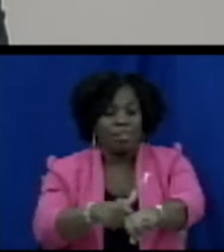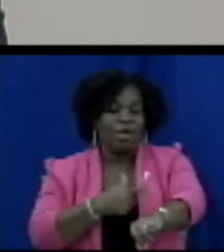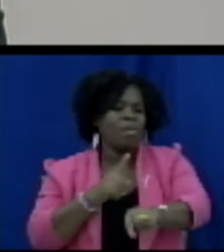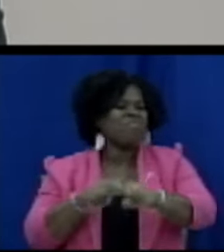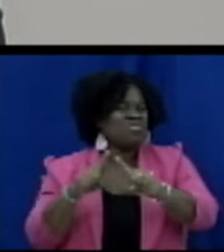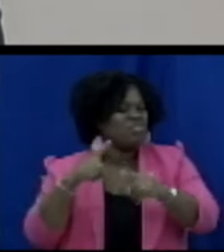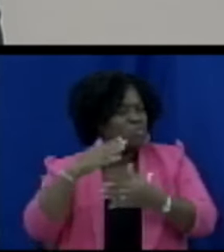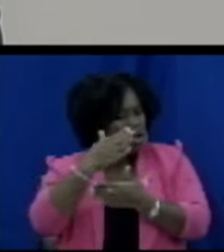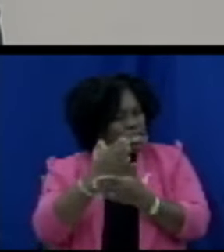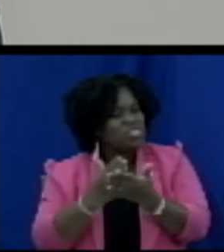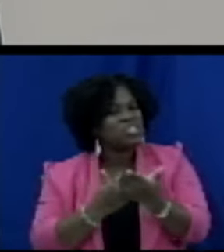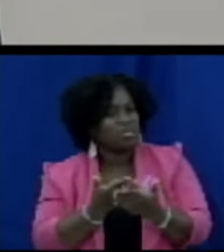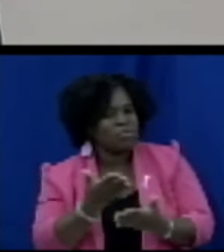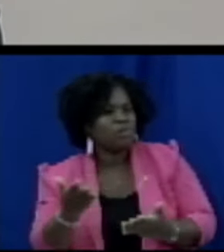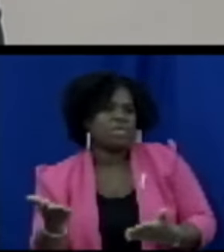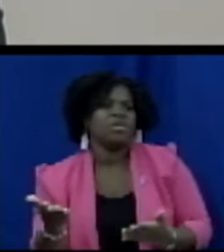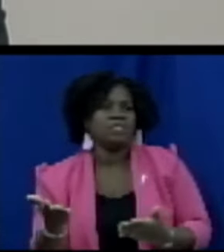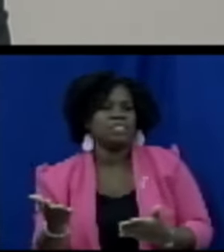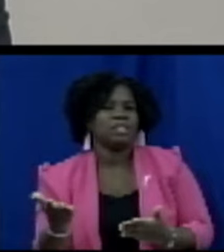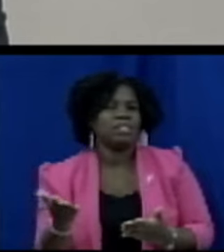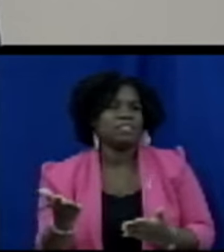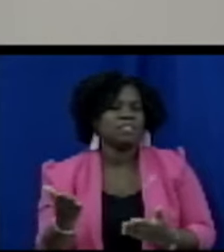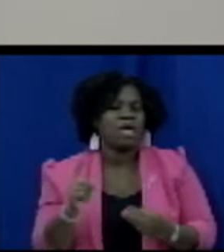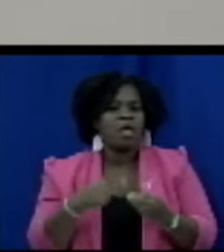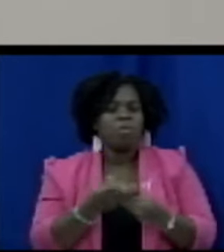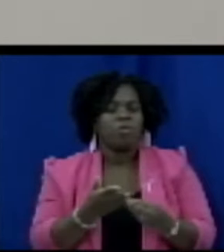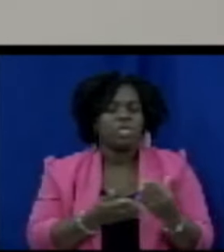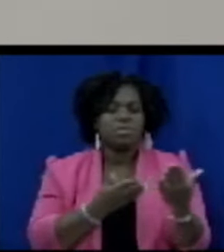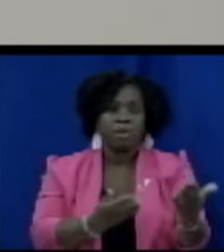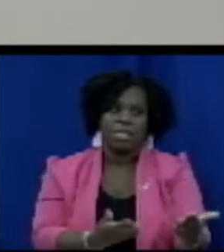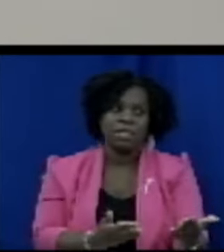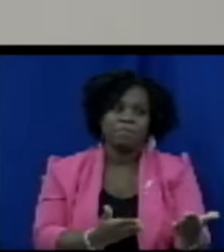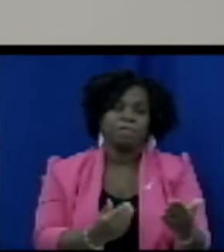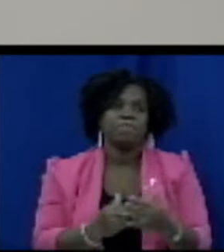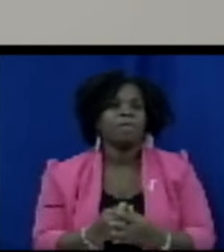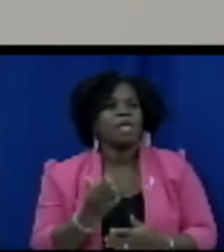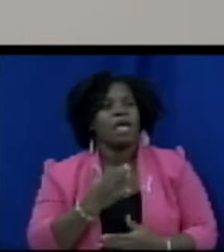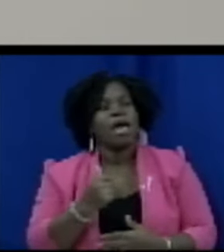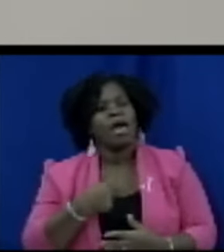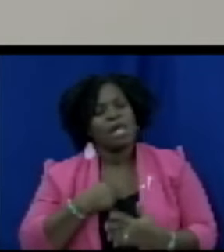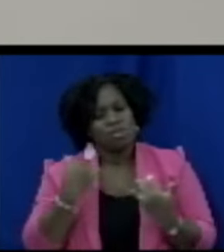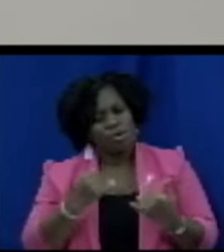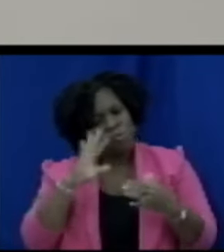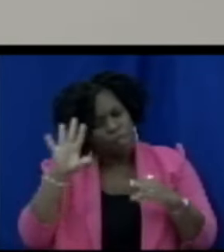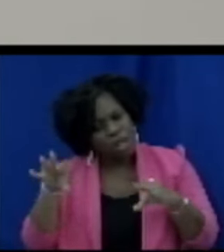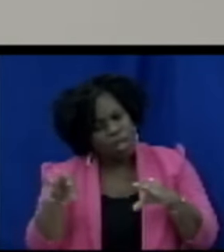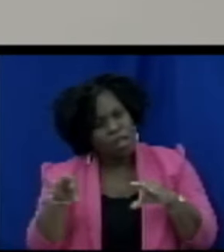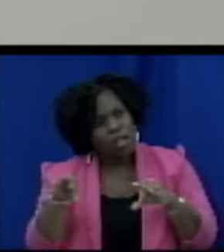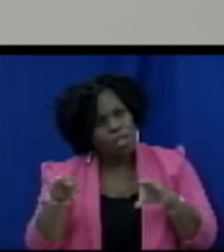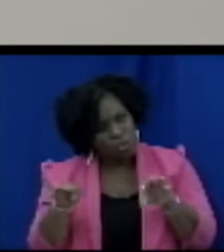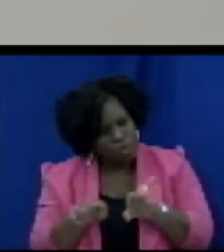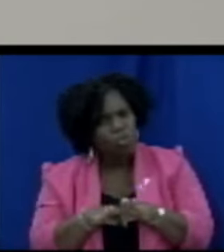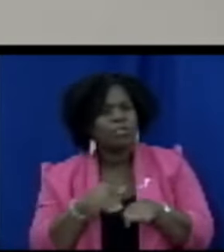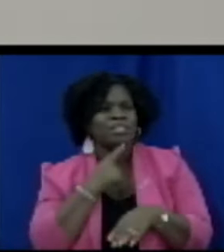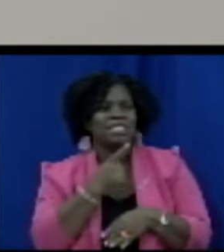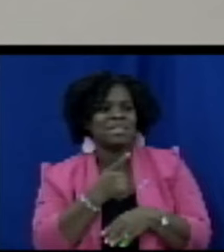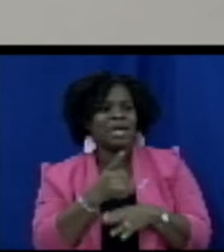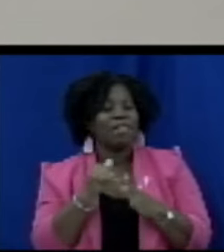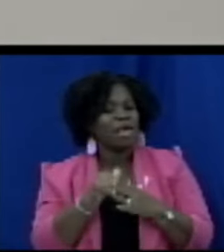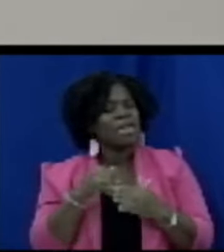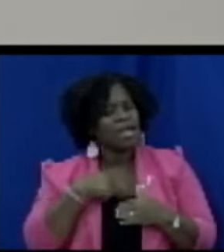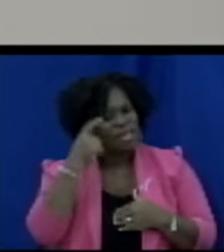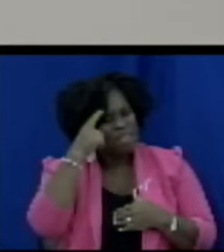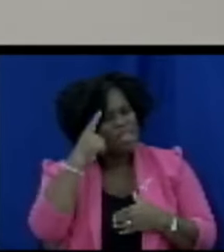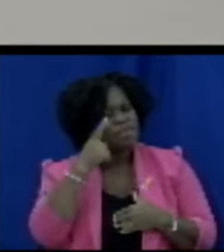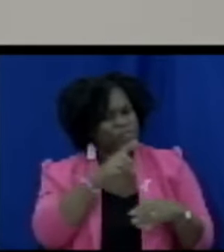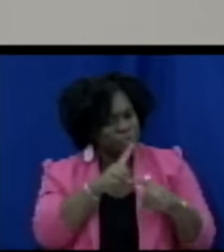voice be heard and make those few points on this bill and I close by saying that I believe that we are on the right track